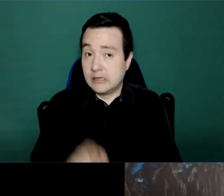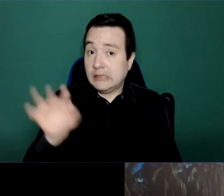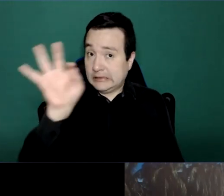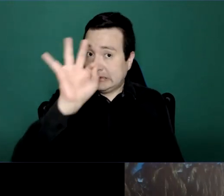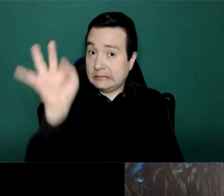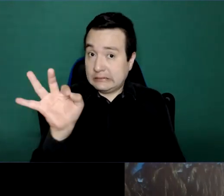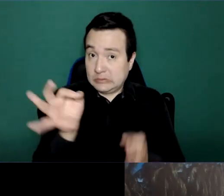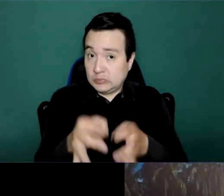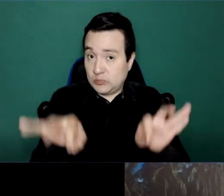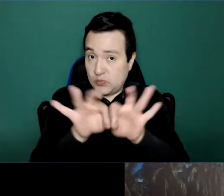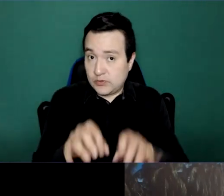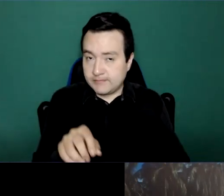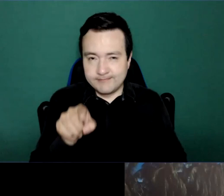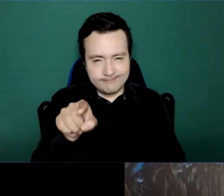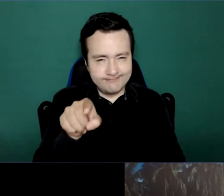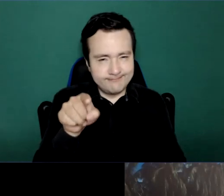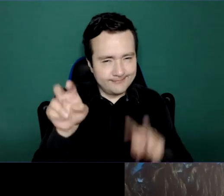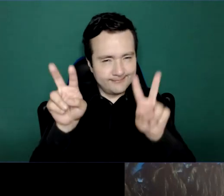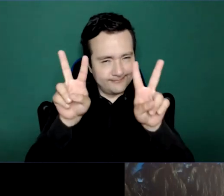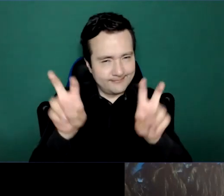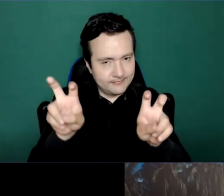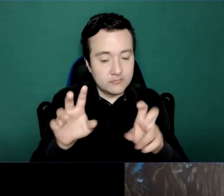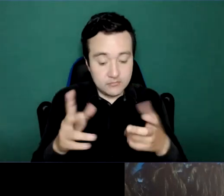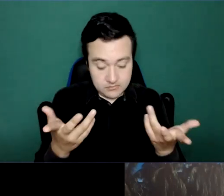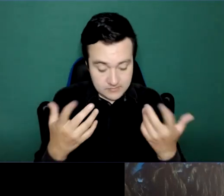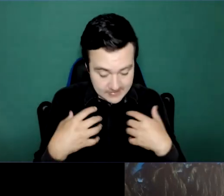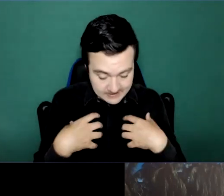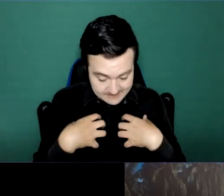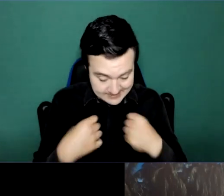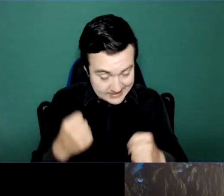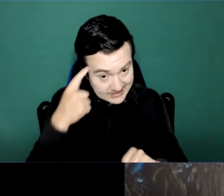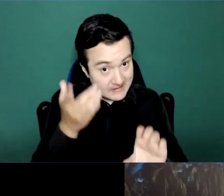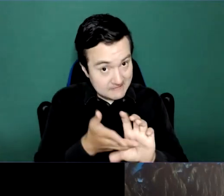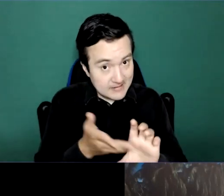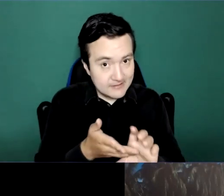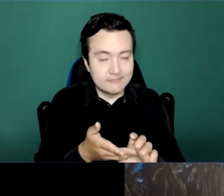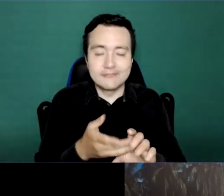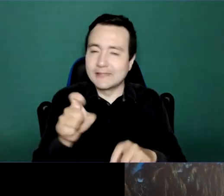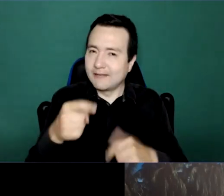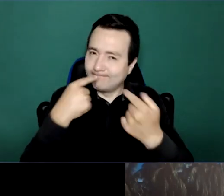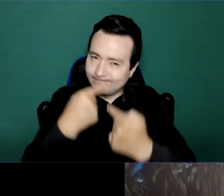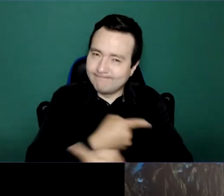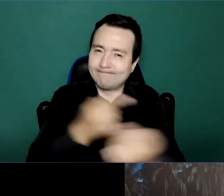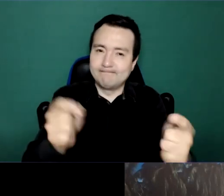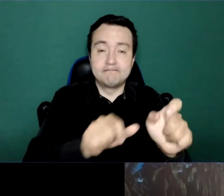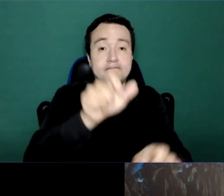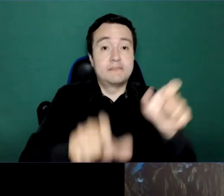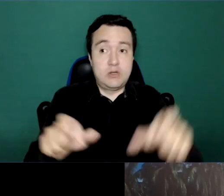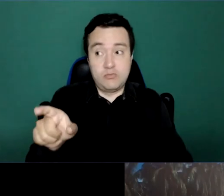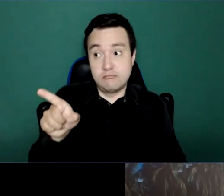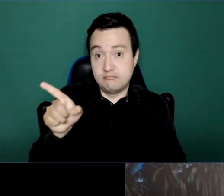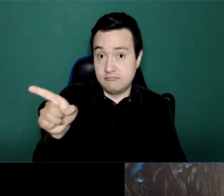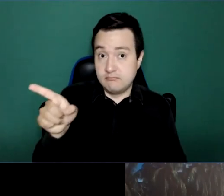before talking about mental health of those who live in institutions, the number